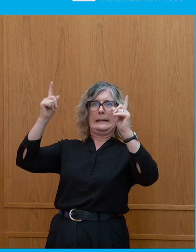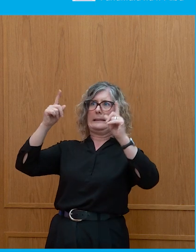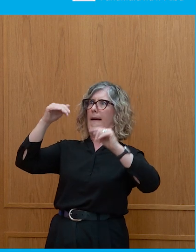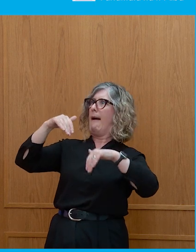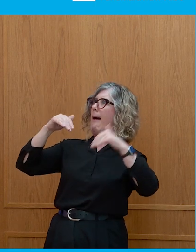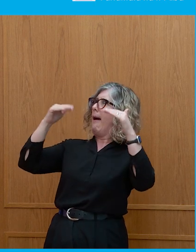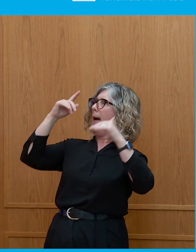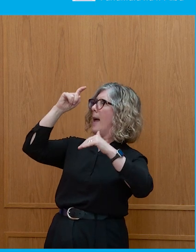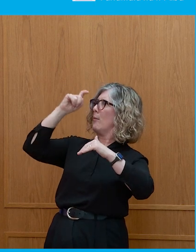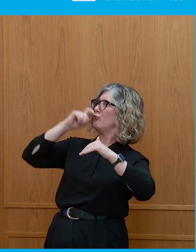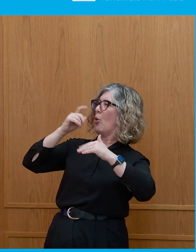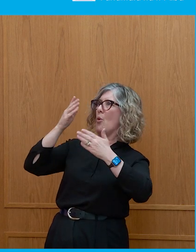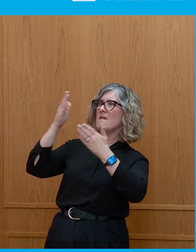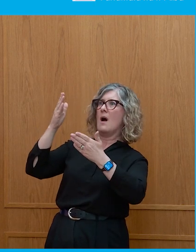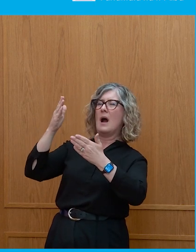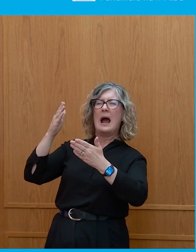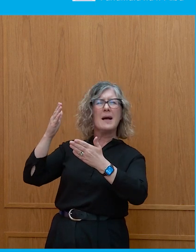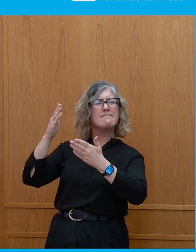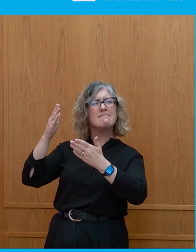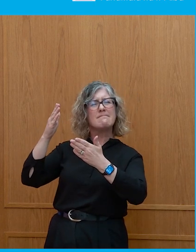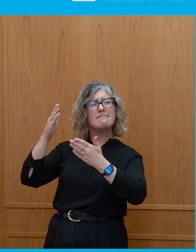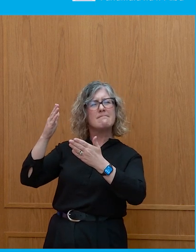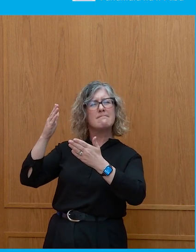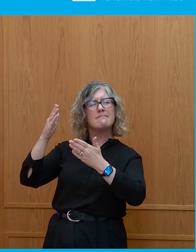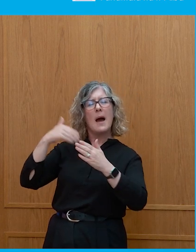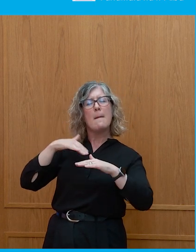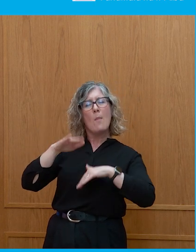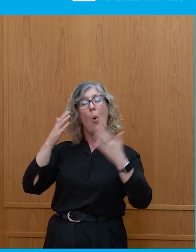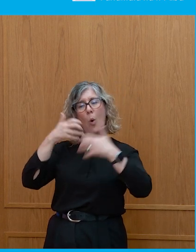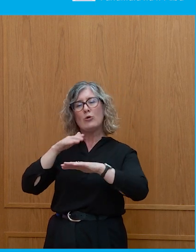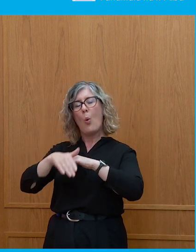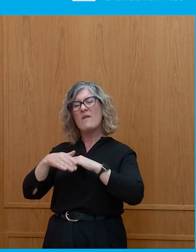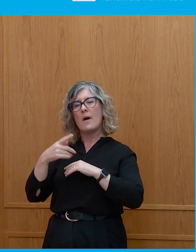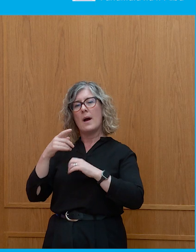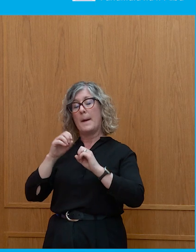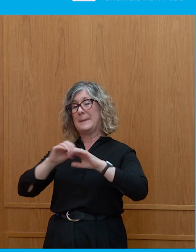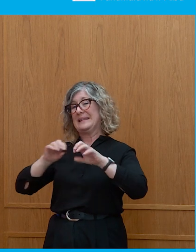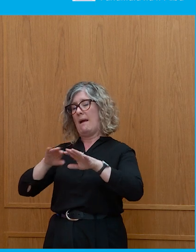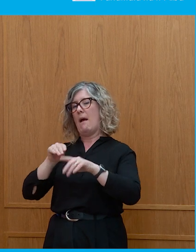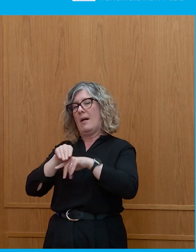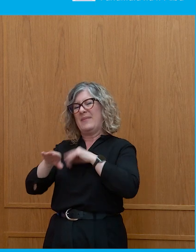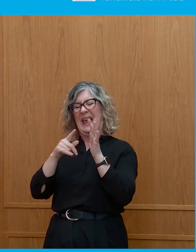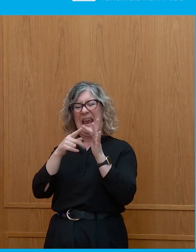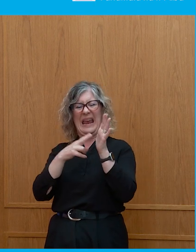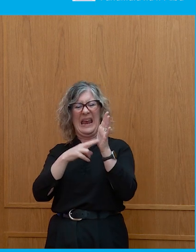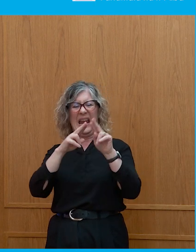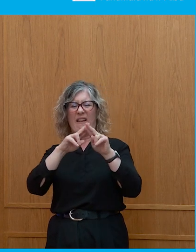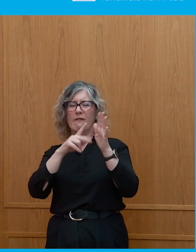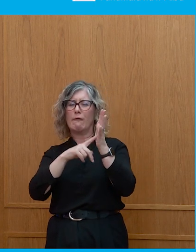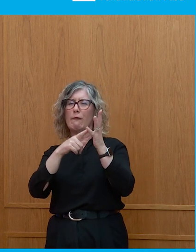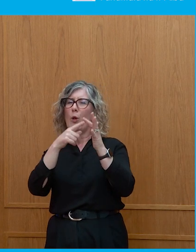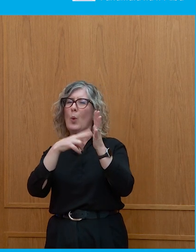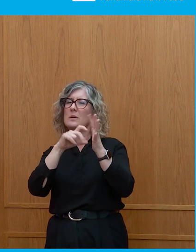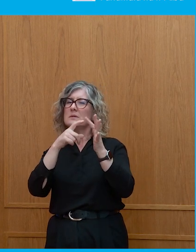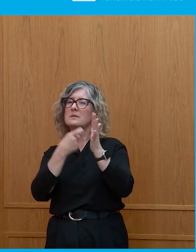I'm looking at you guys at the front here, that I am the role of influencers. And I don't know, I know from